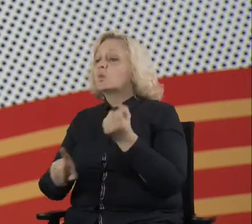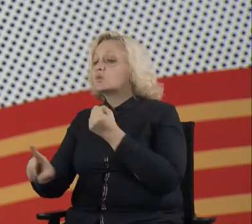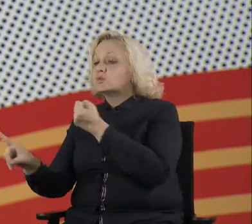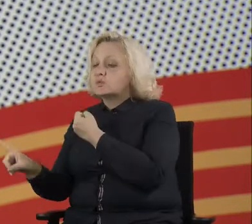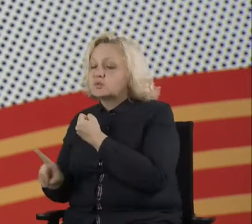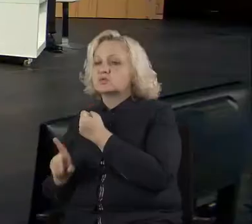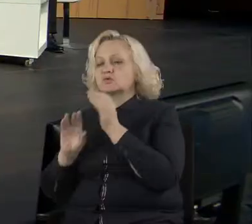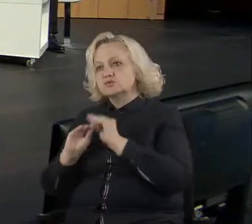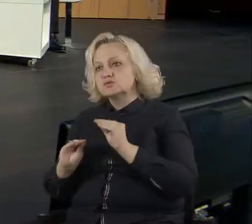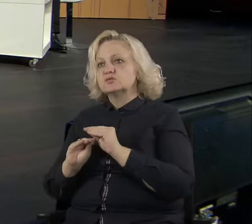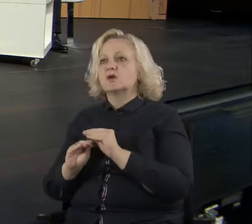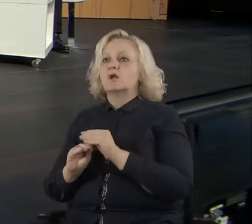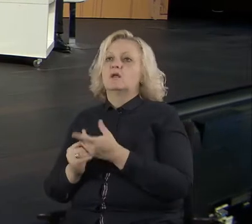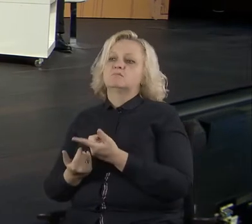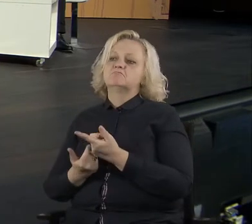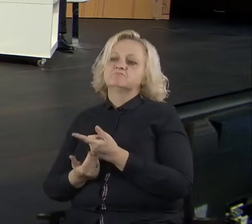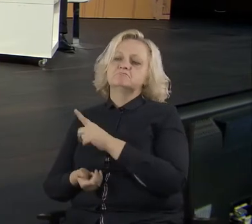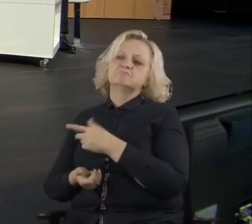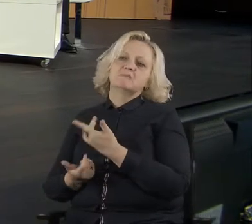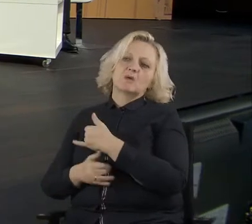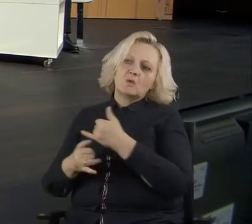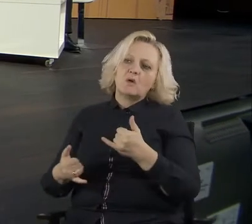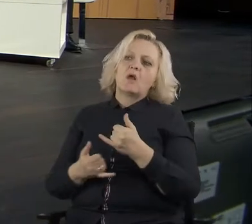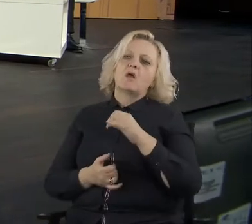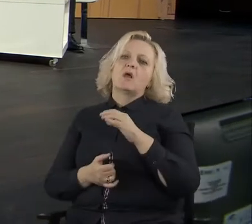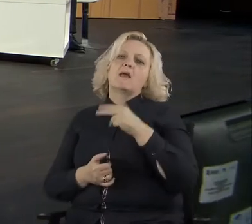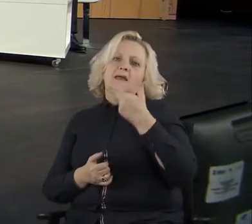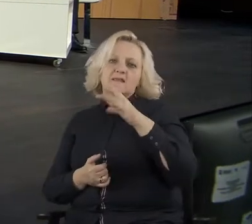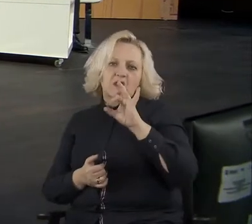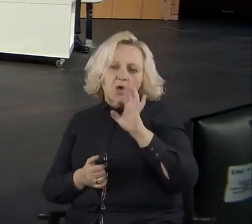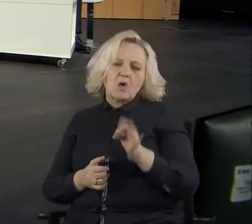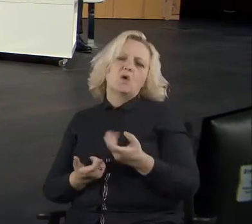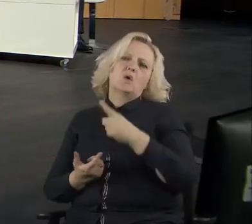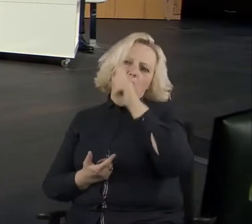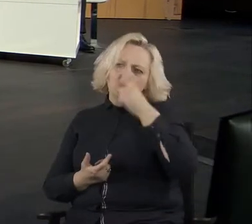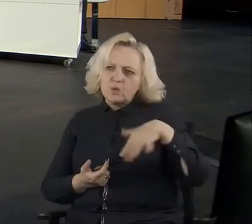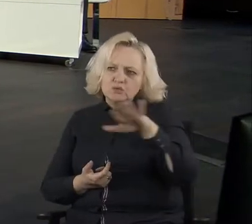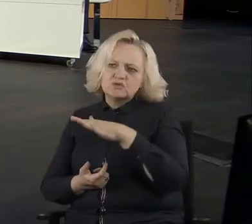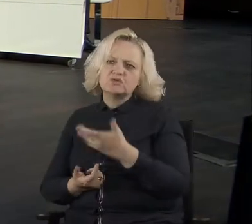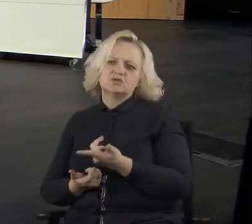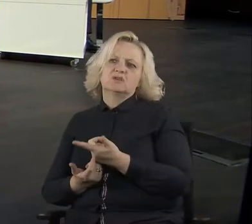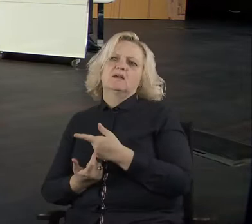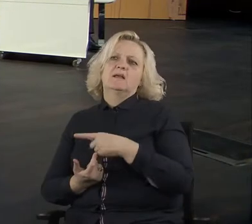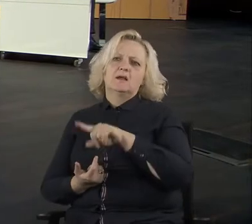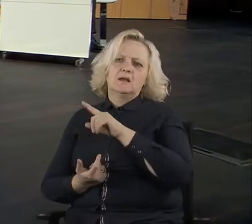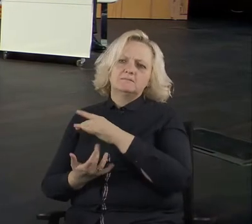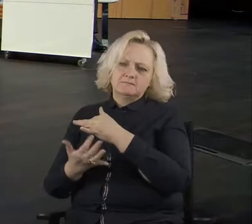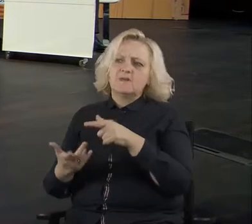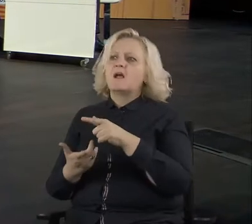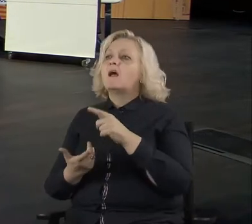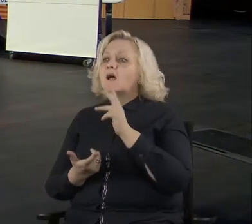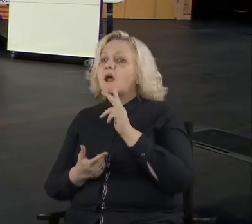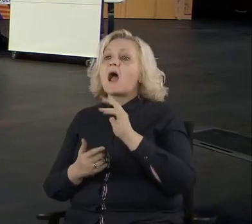use the technology and how to get, uh, uh, profit in terms of social profit, uh, from the